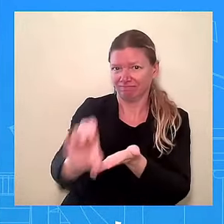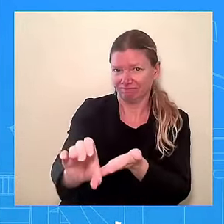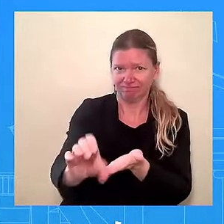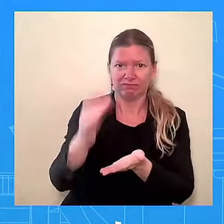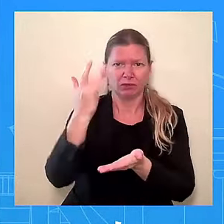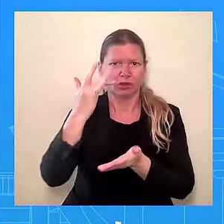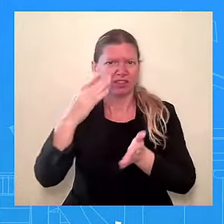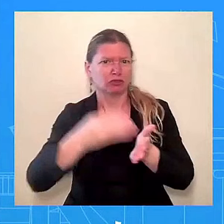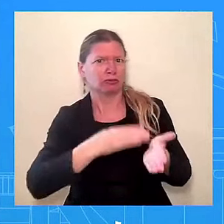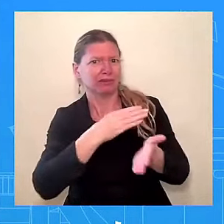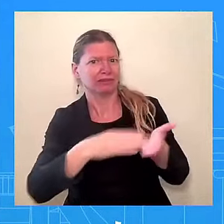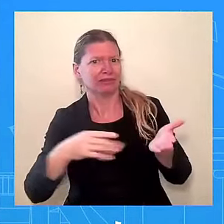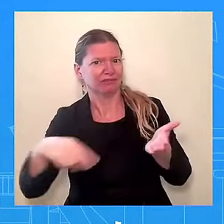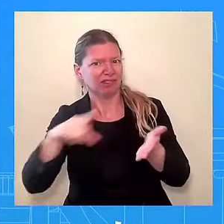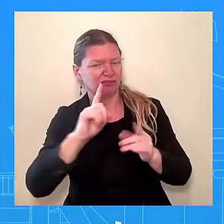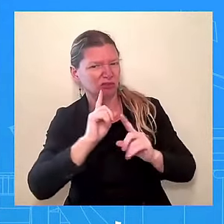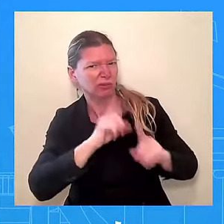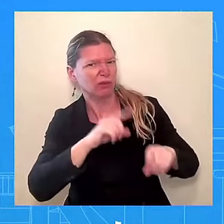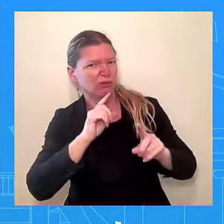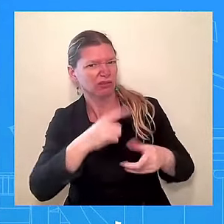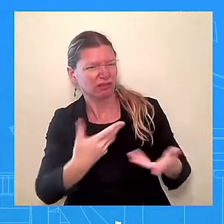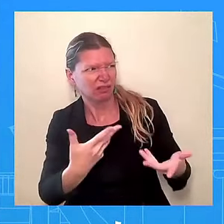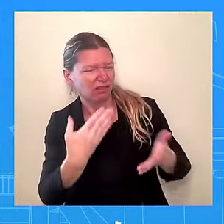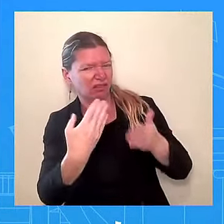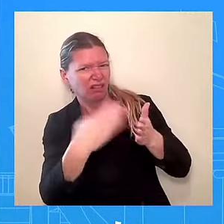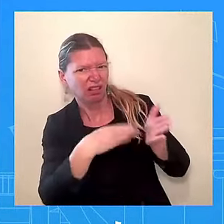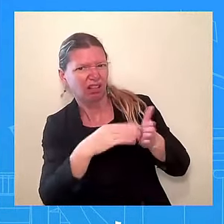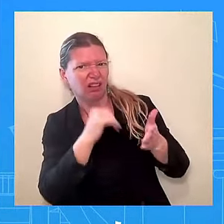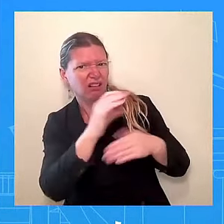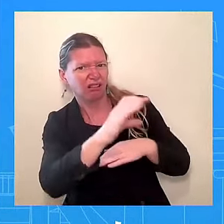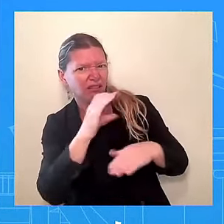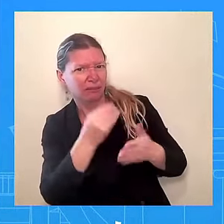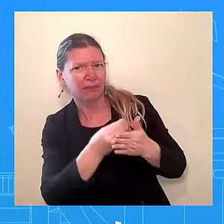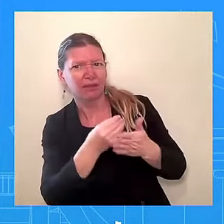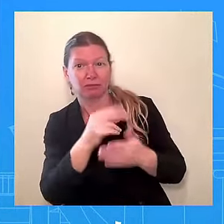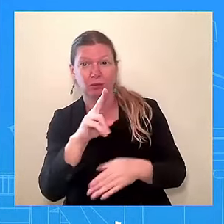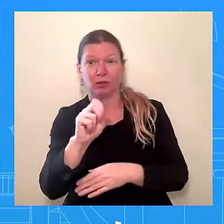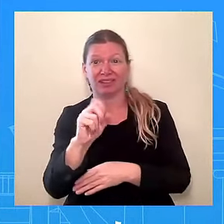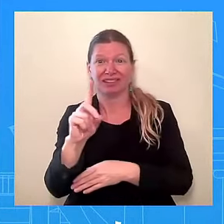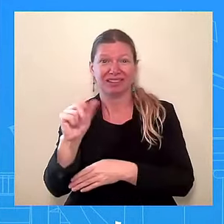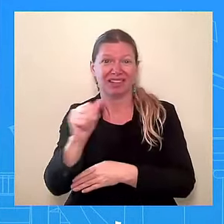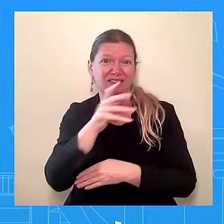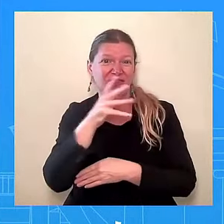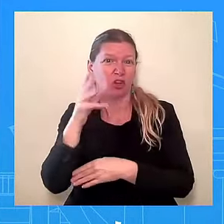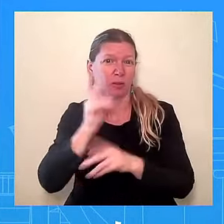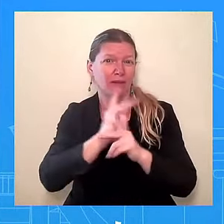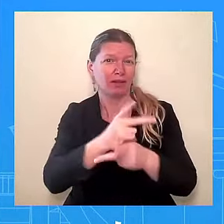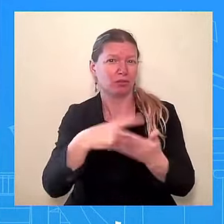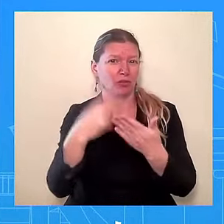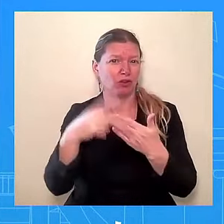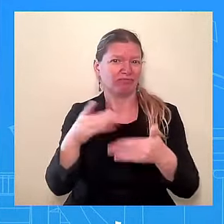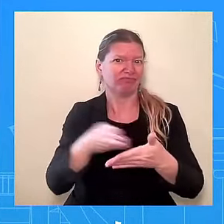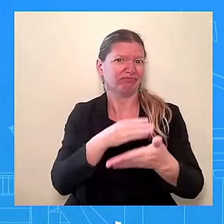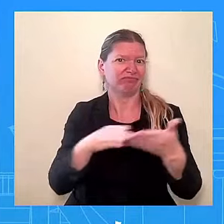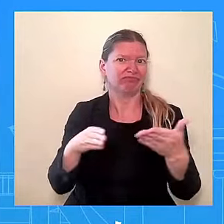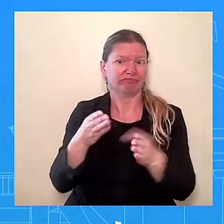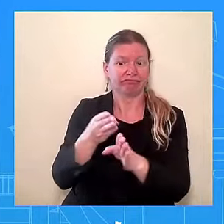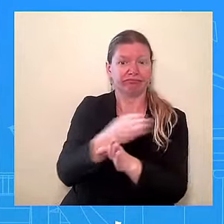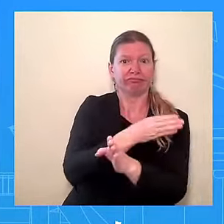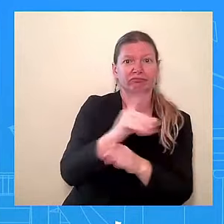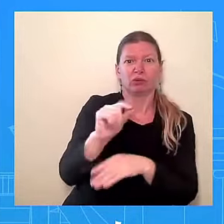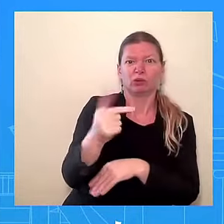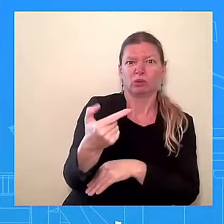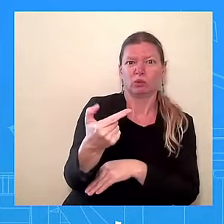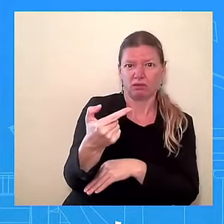to 2021. This action advances a key priority of President Biden and Vice President Harris when they laid out an